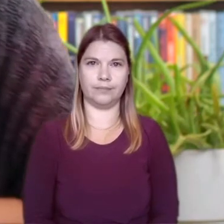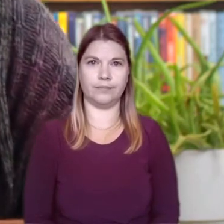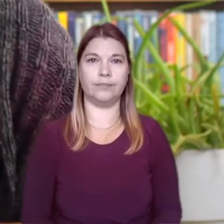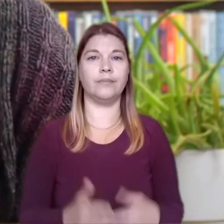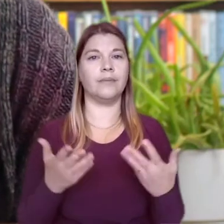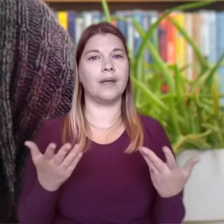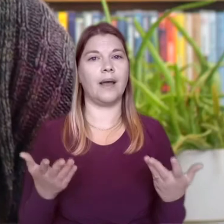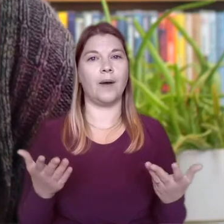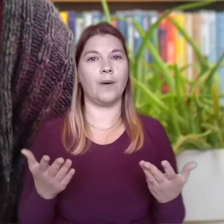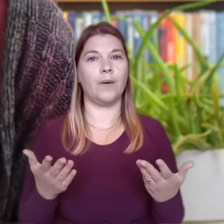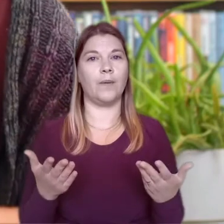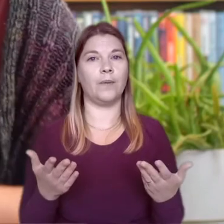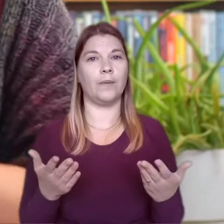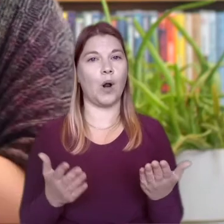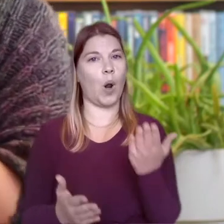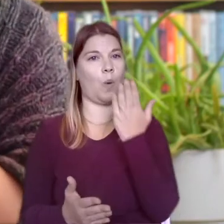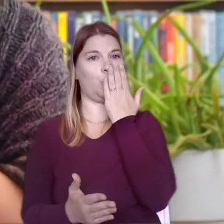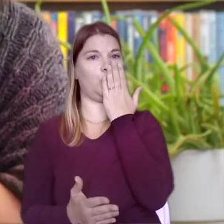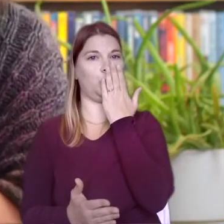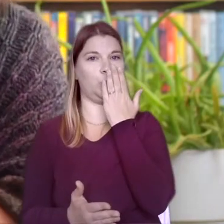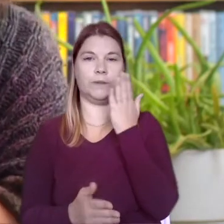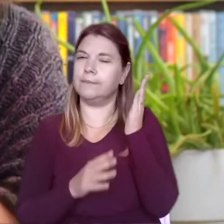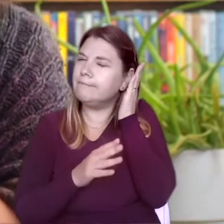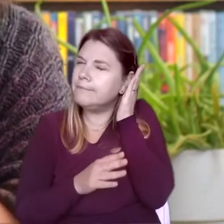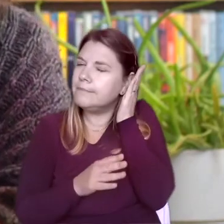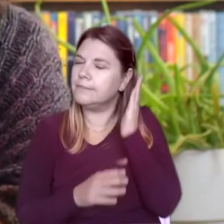Then, let's tap our palms closer to our ears.